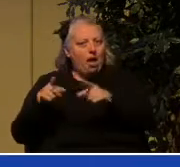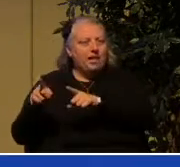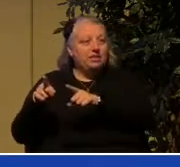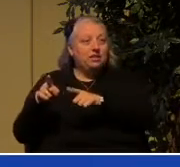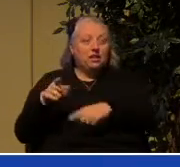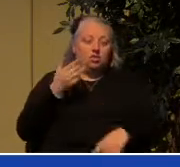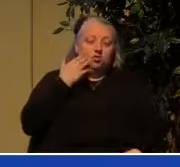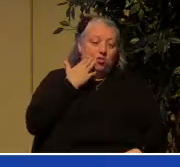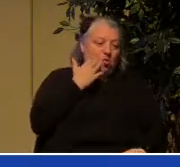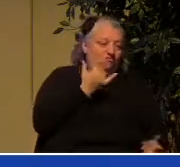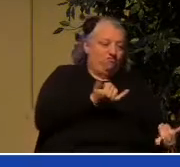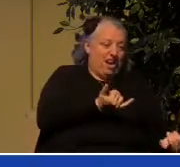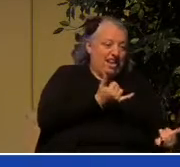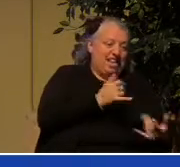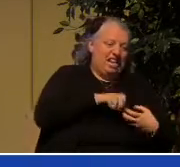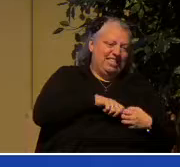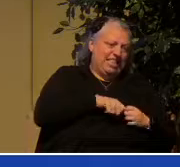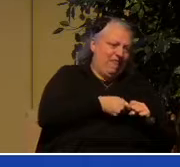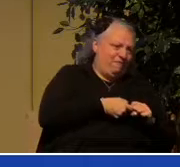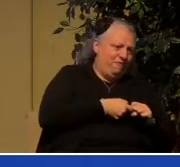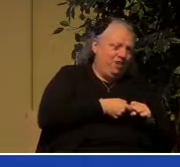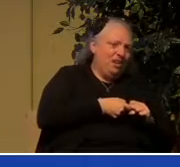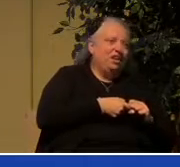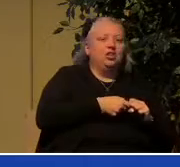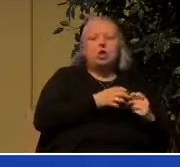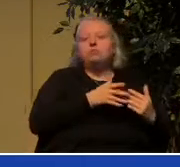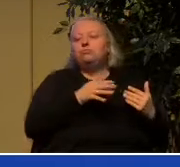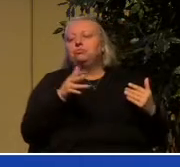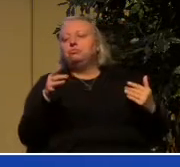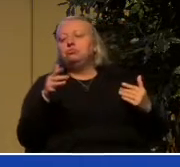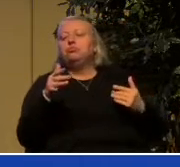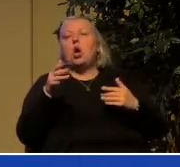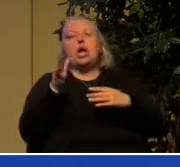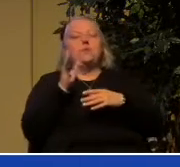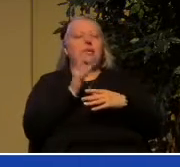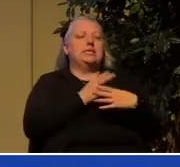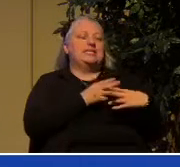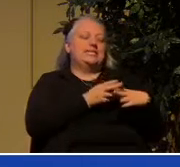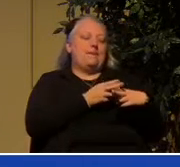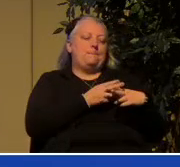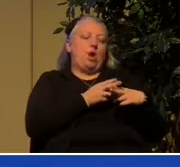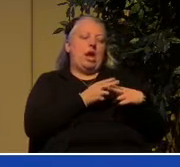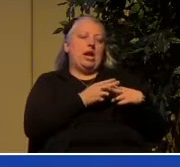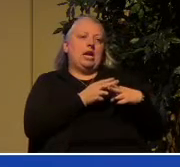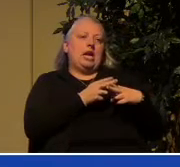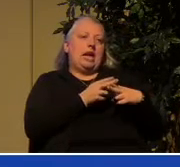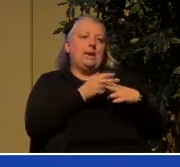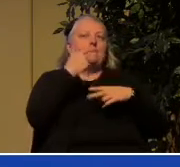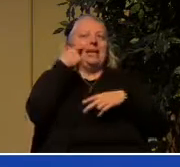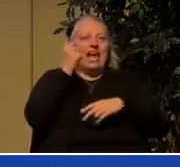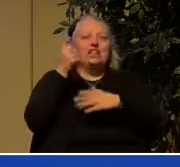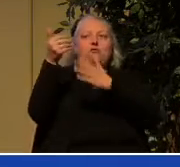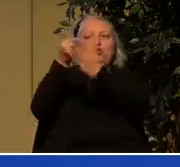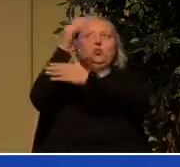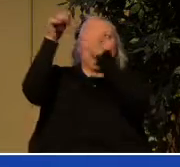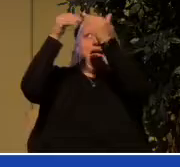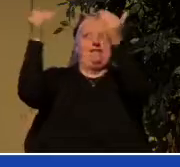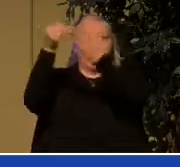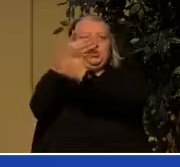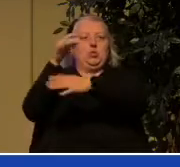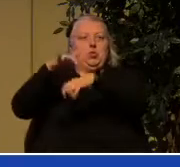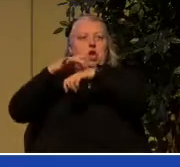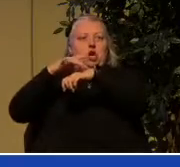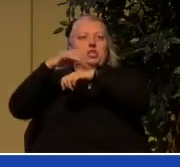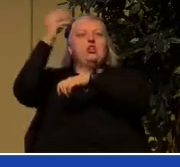it is temporary compared to the new heavens and the new earth that God is going to create in which we will